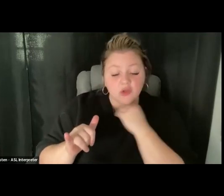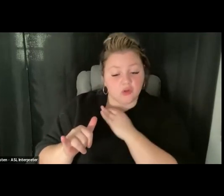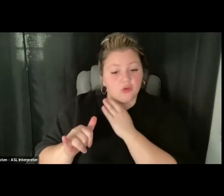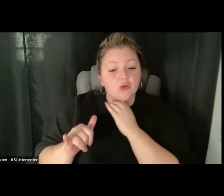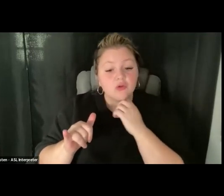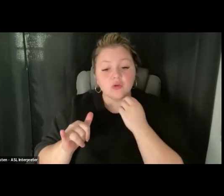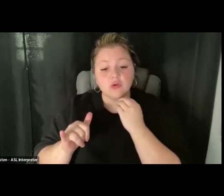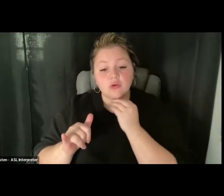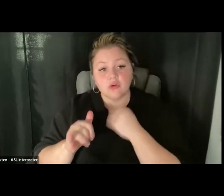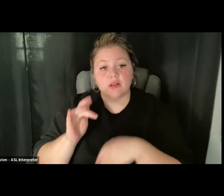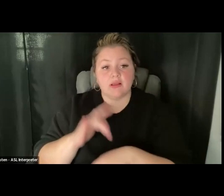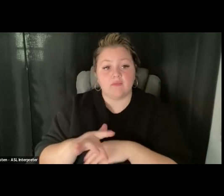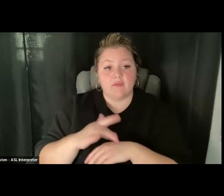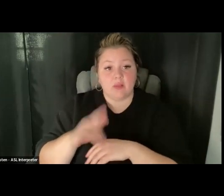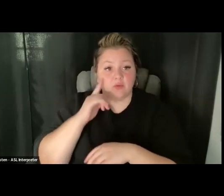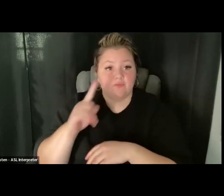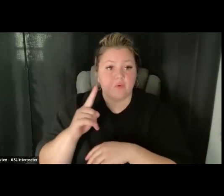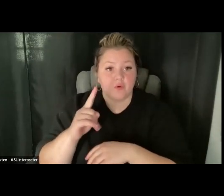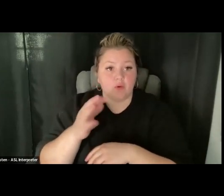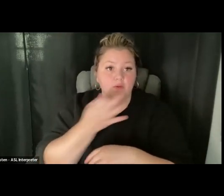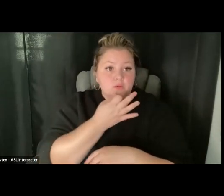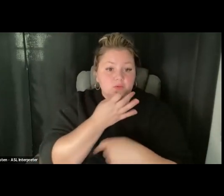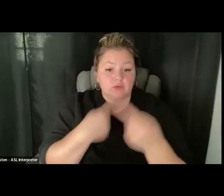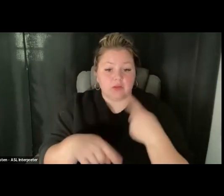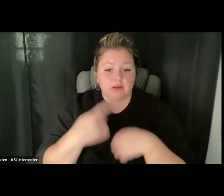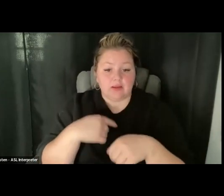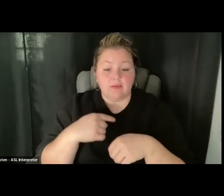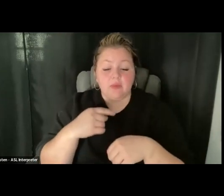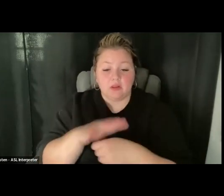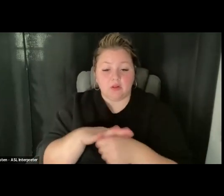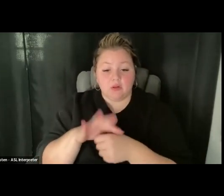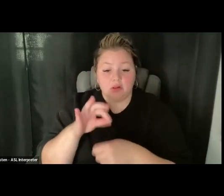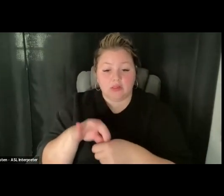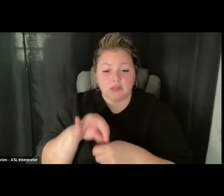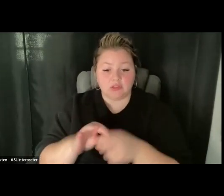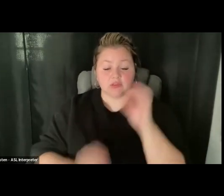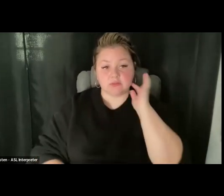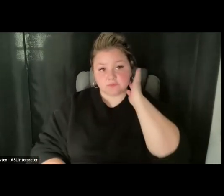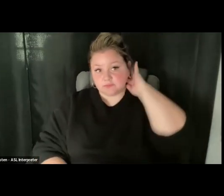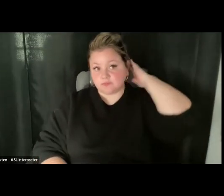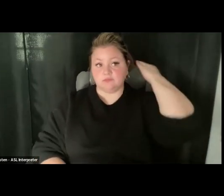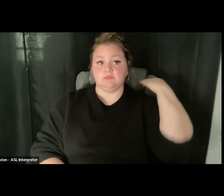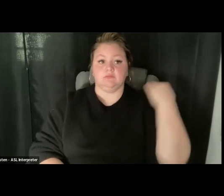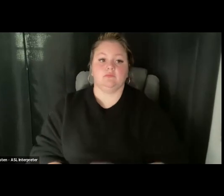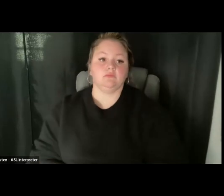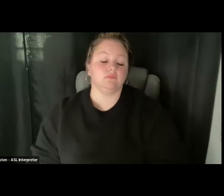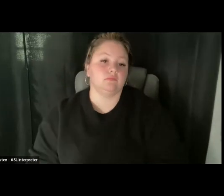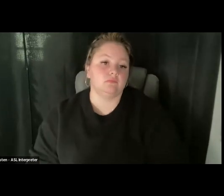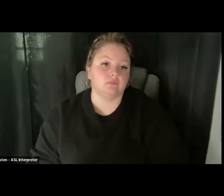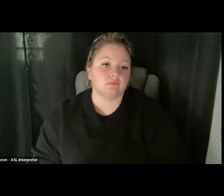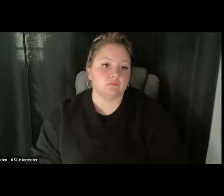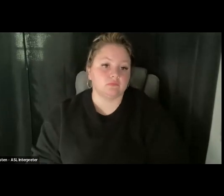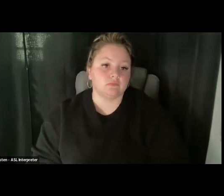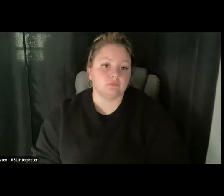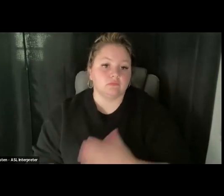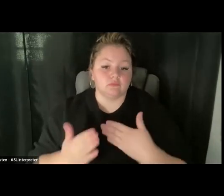local elections coming up, even if you're